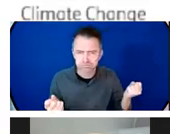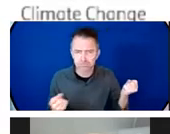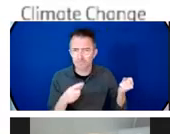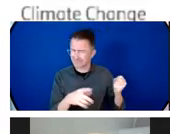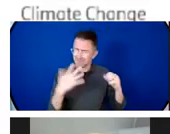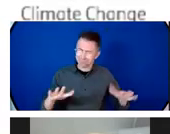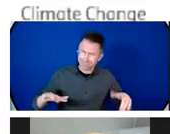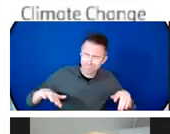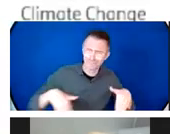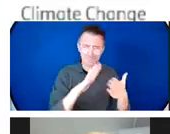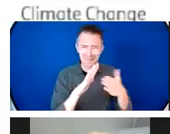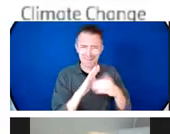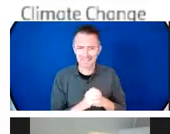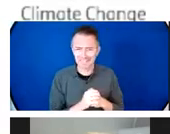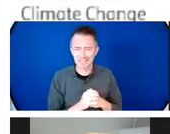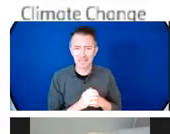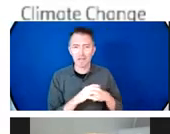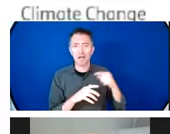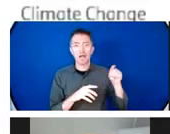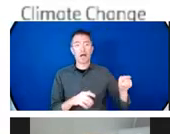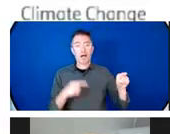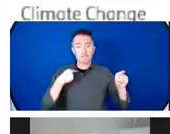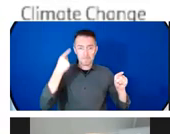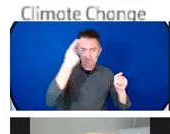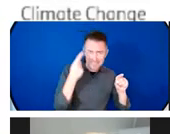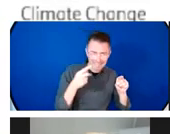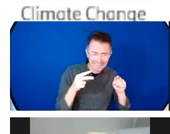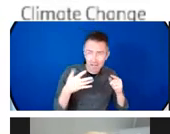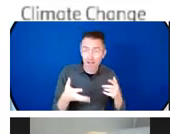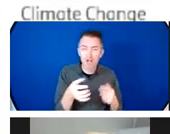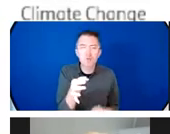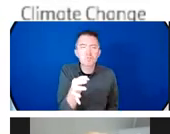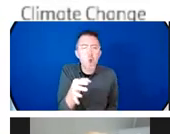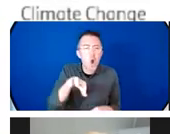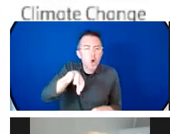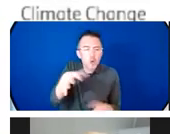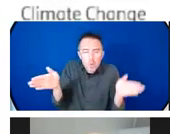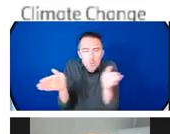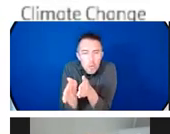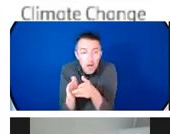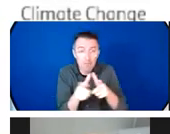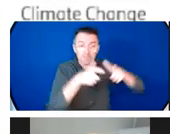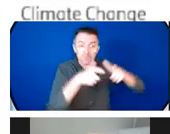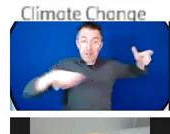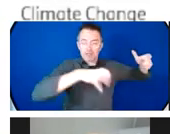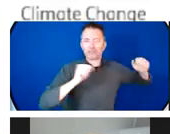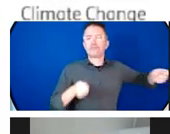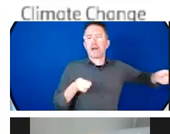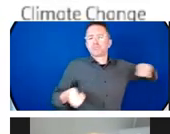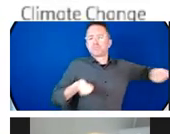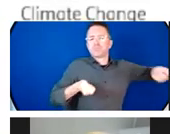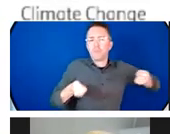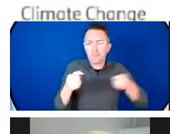Our small island nations are the actors that are among the least responsible for climate change and depend on others